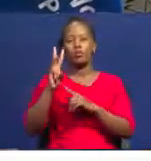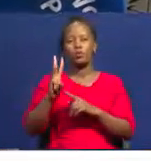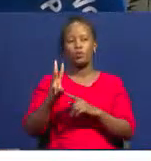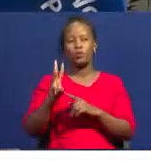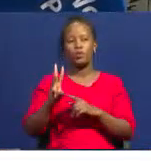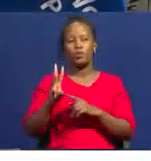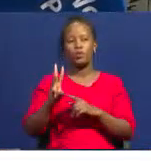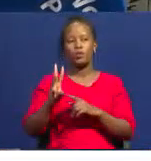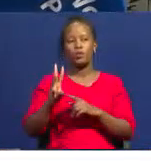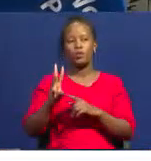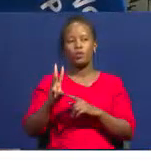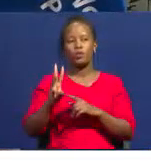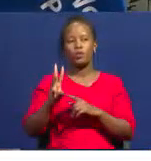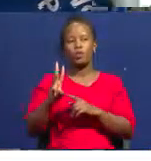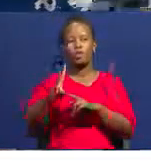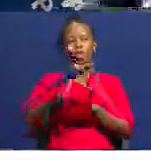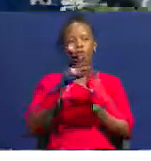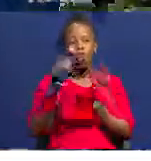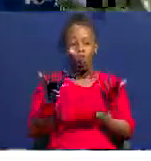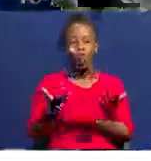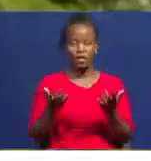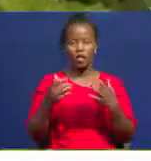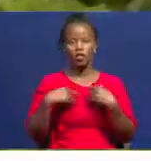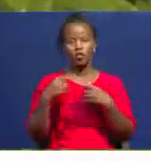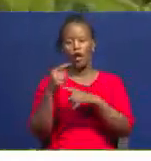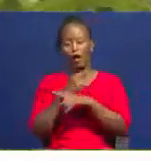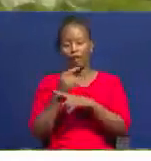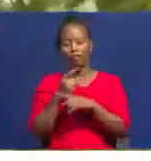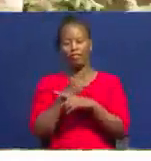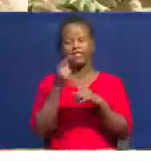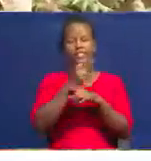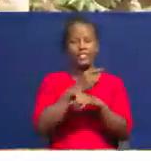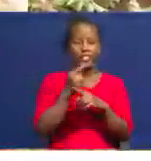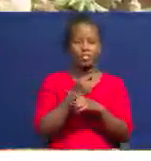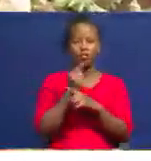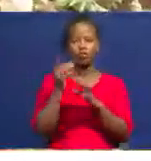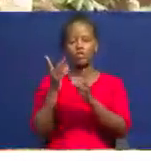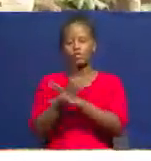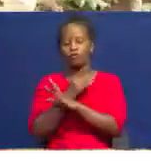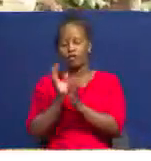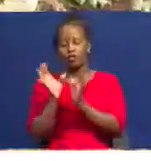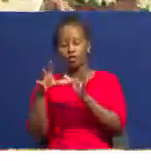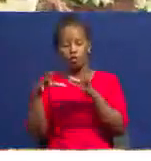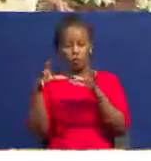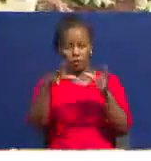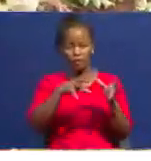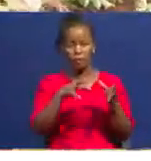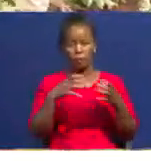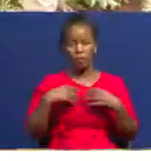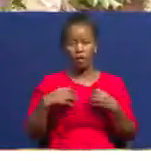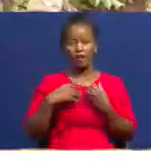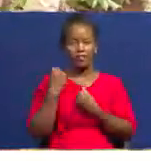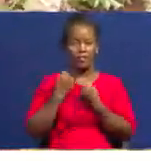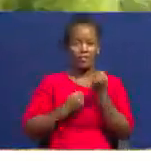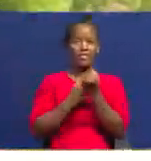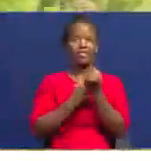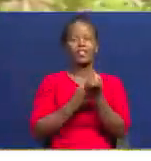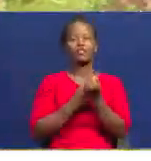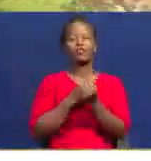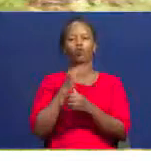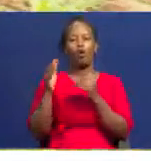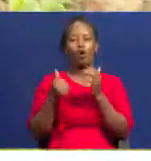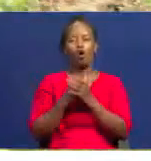Cindy McCain by training to marginalized communities by providing technical assistance to ready agri